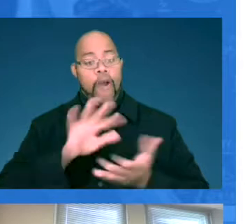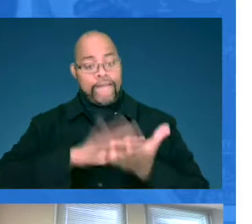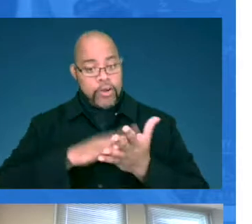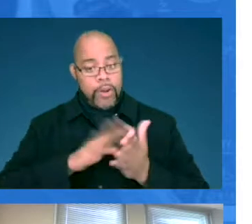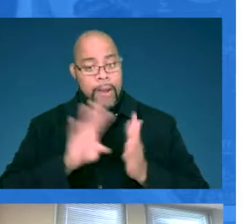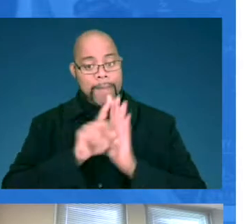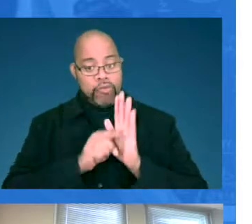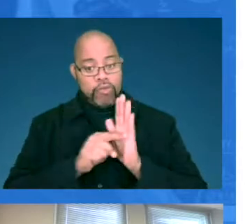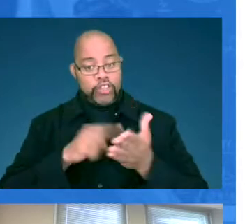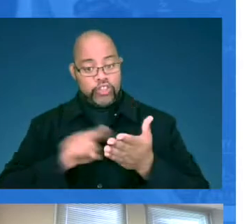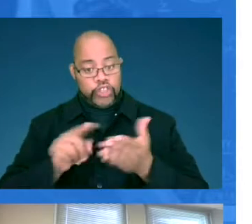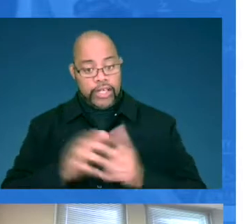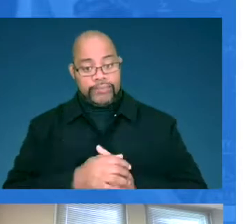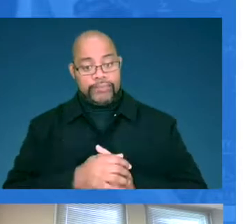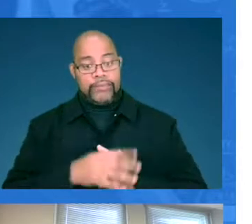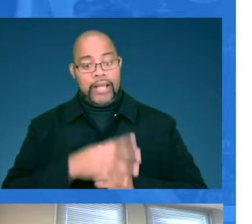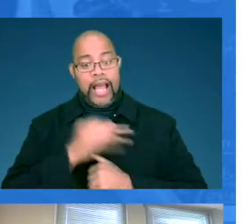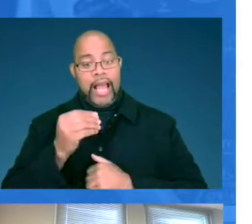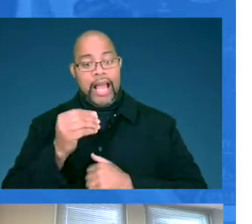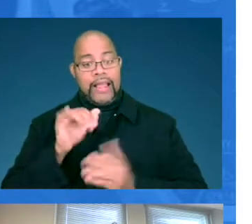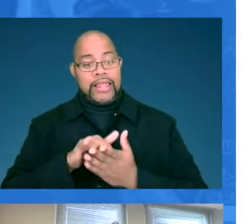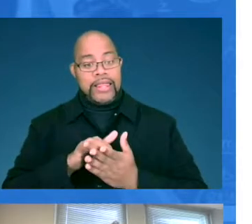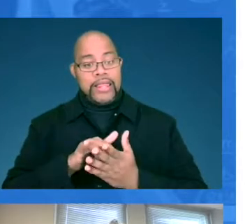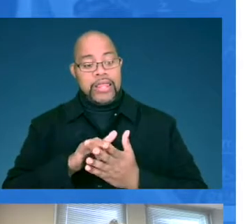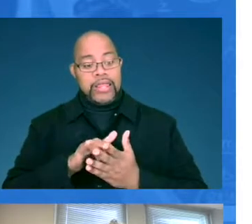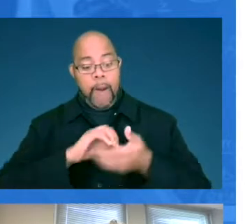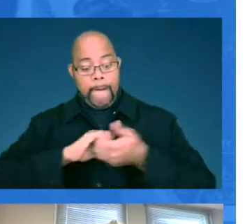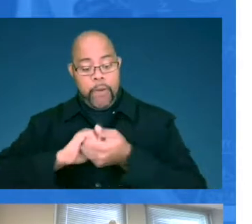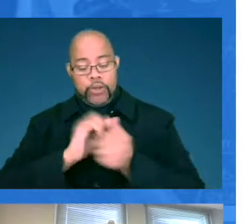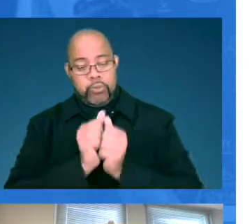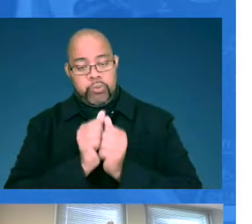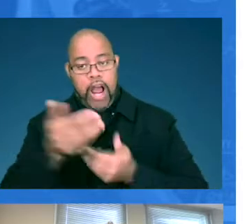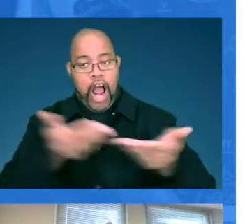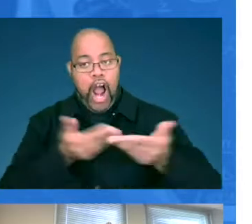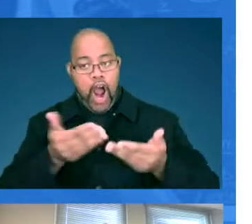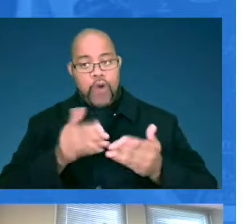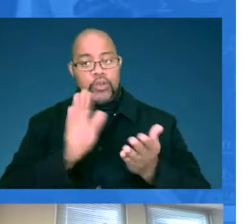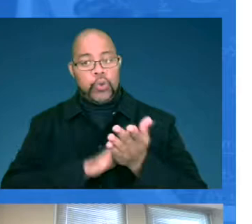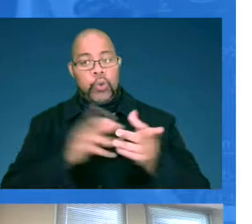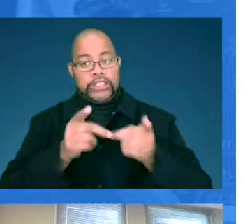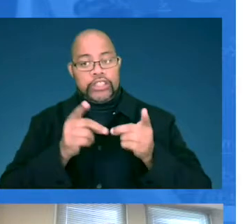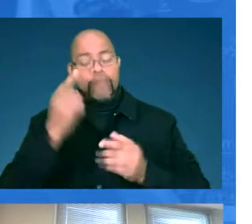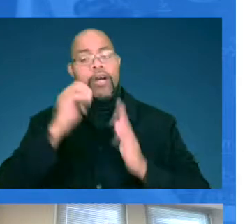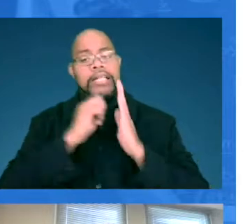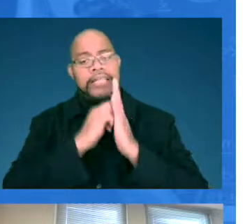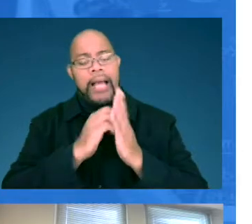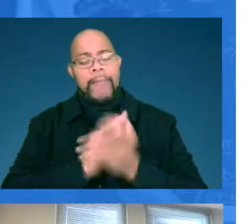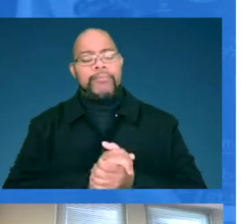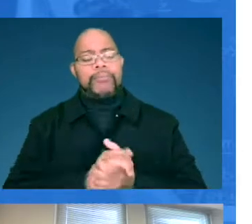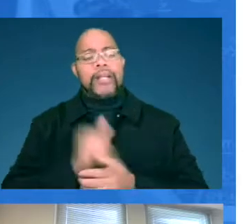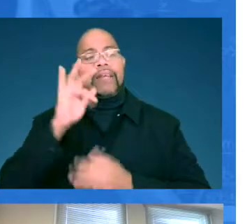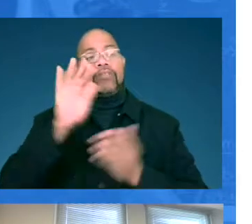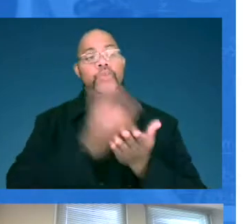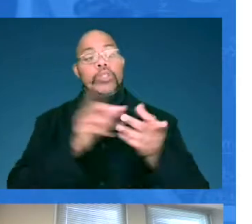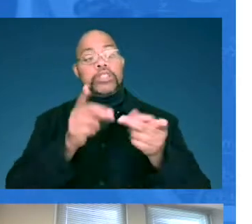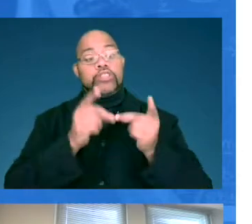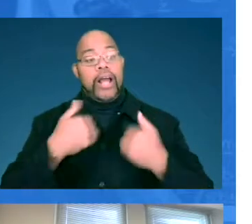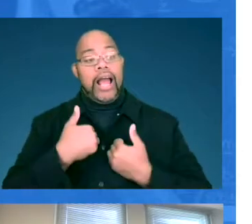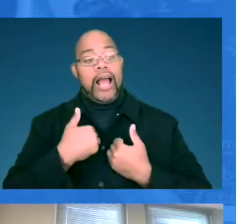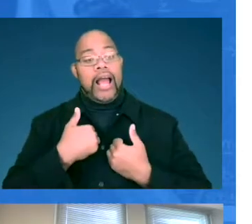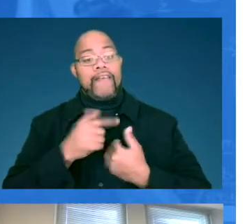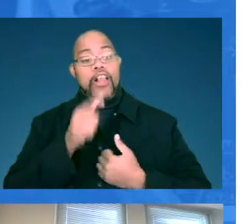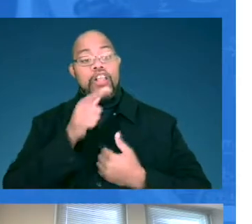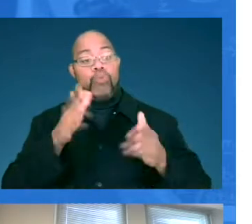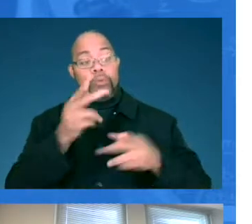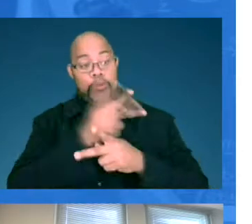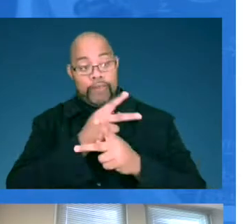fingerprint and background check. And it was a partnership with the hiring school district. So for example, if a school district had a